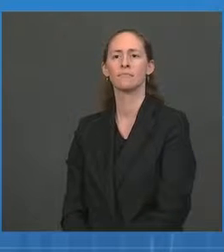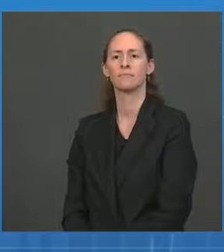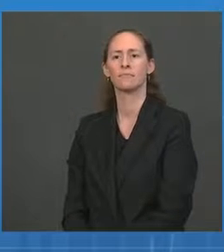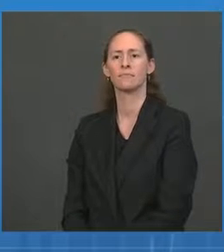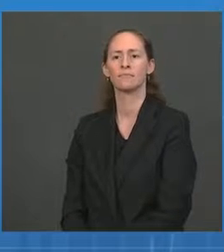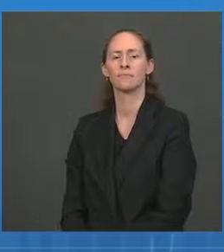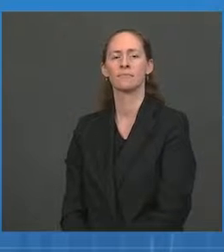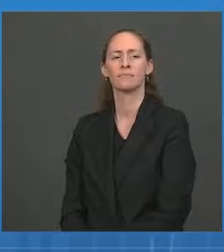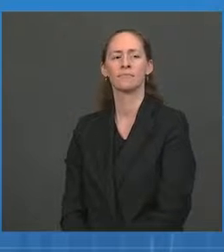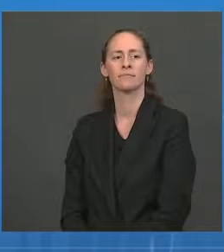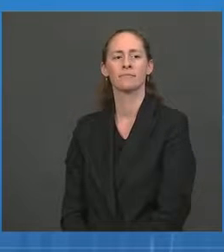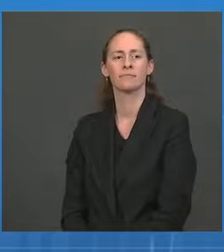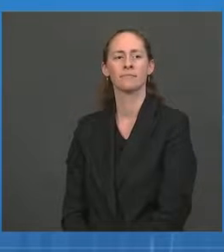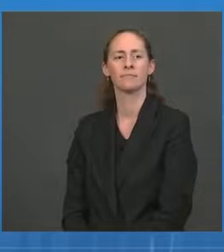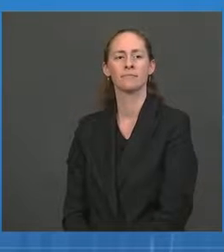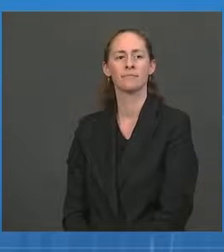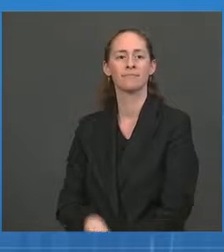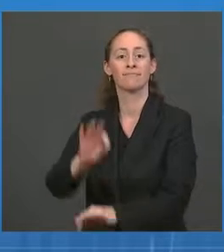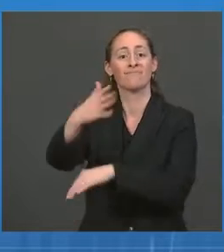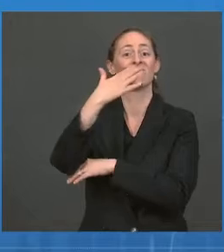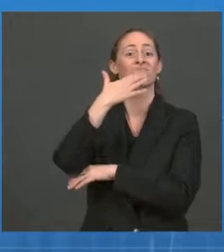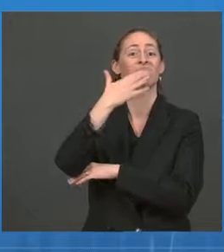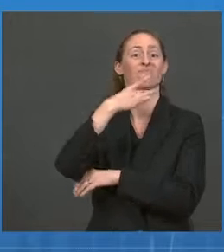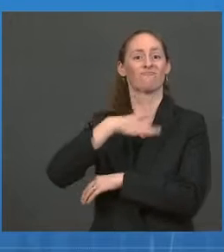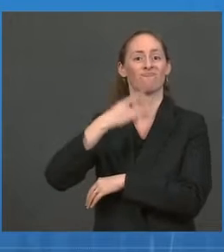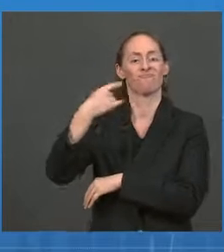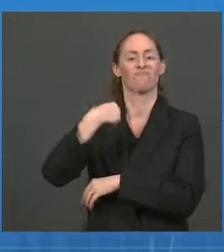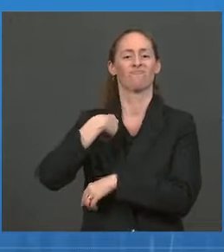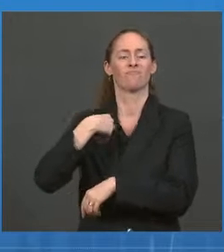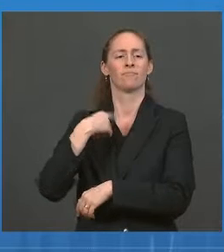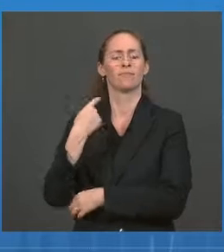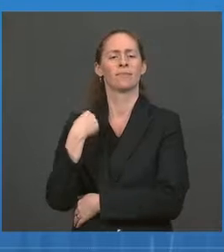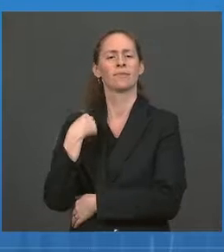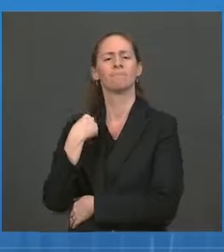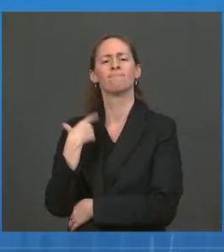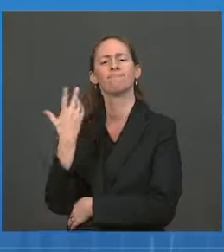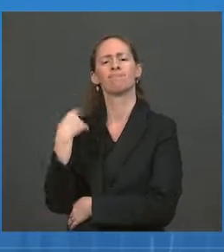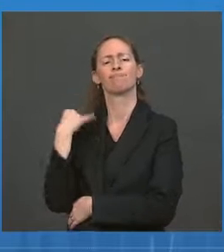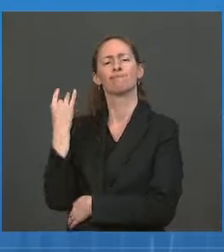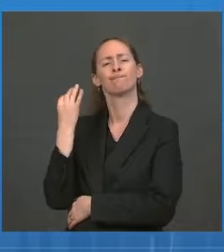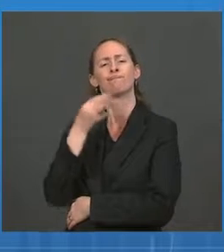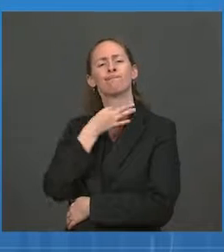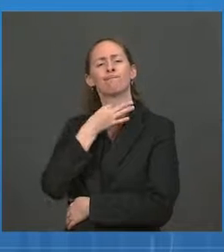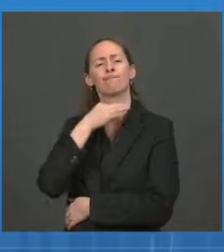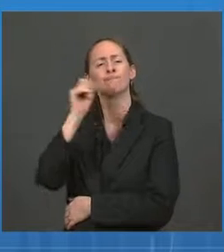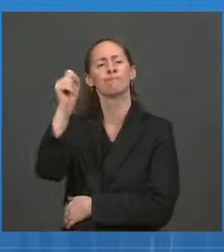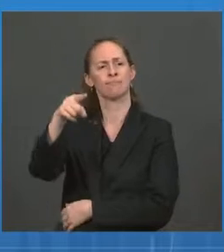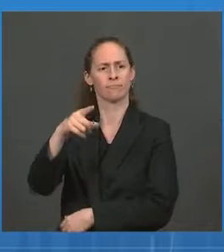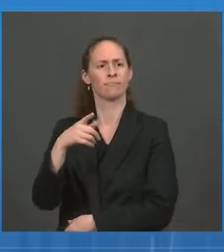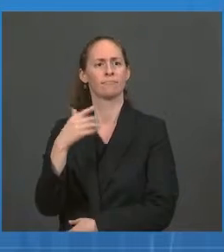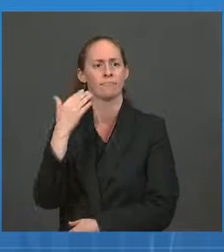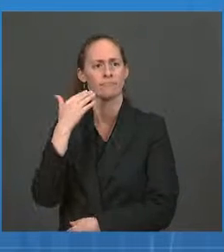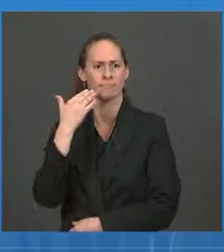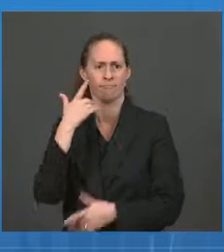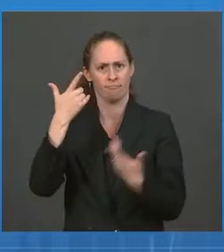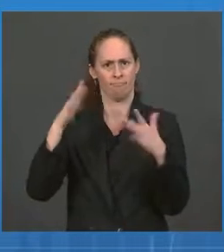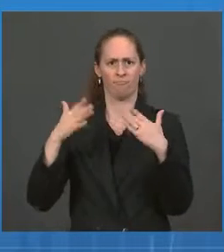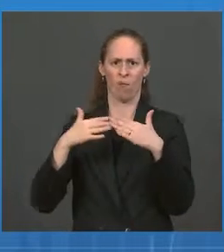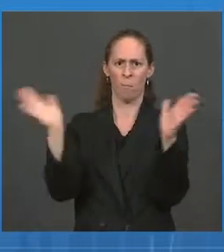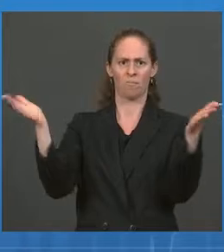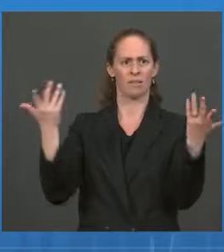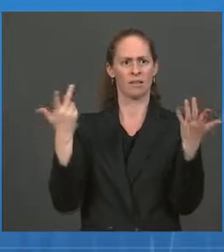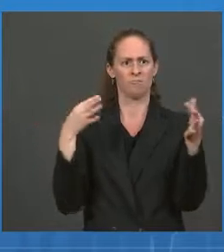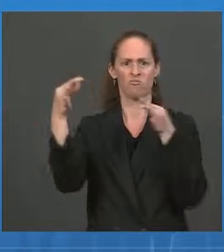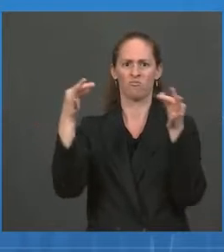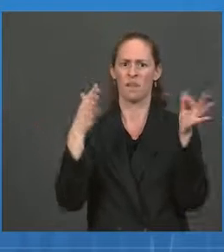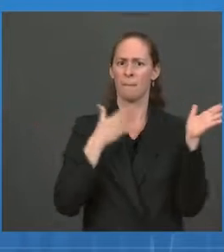Thank you so much for taking my question. I am wondering, you've been very public about planning to roll out boosters.